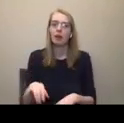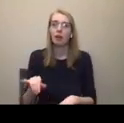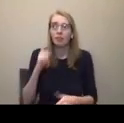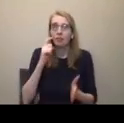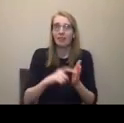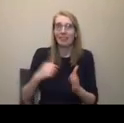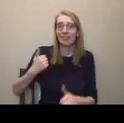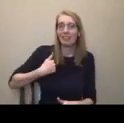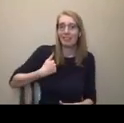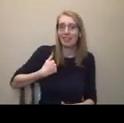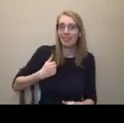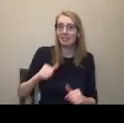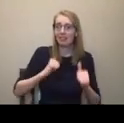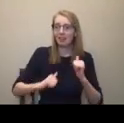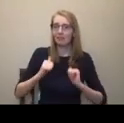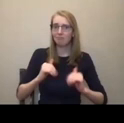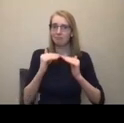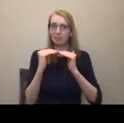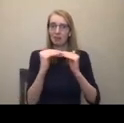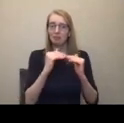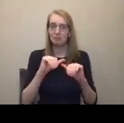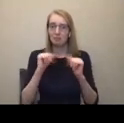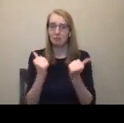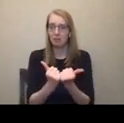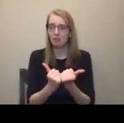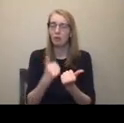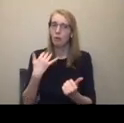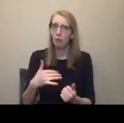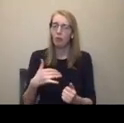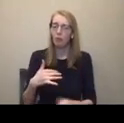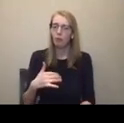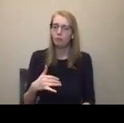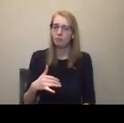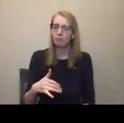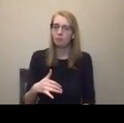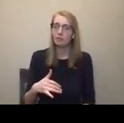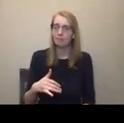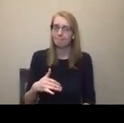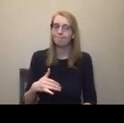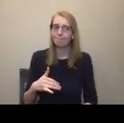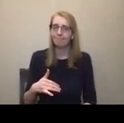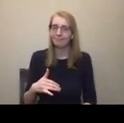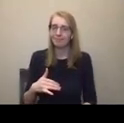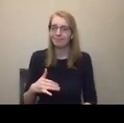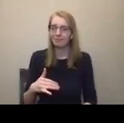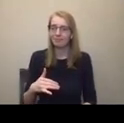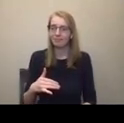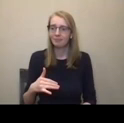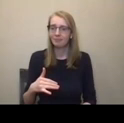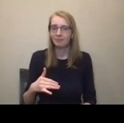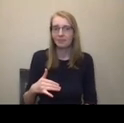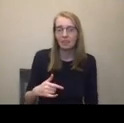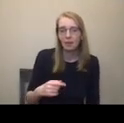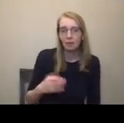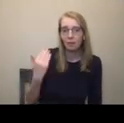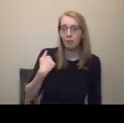responsive to our demands. You know, we, the CTA was like, okay, we're going to work from, because I used to be a stage manager. So as I were working here,